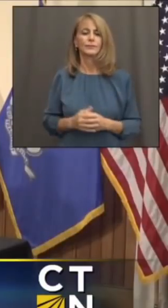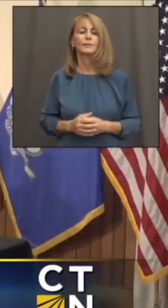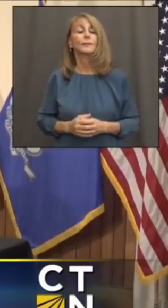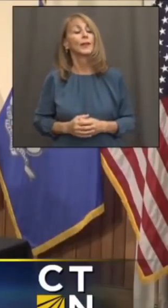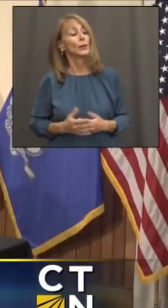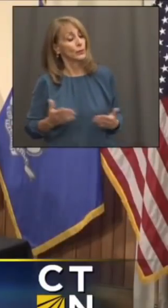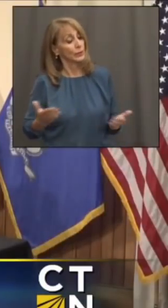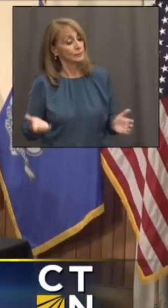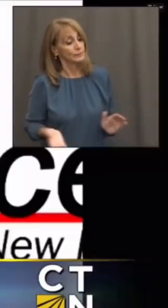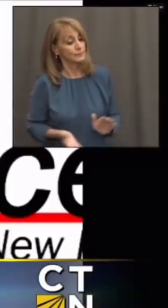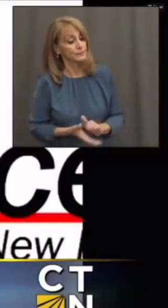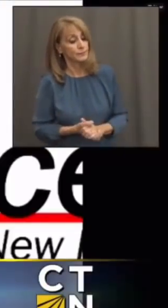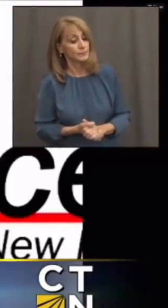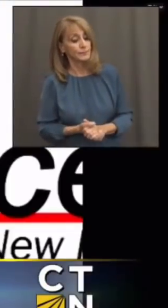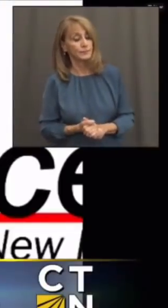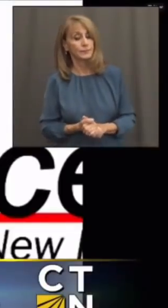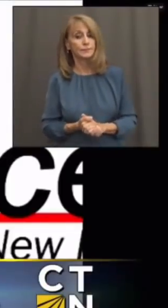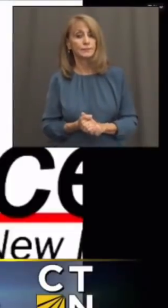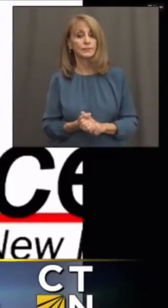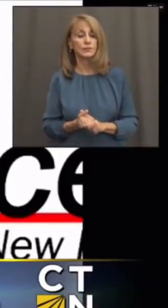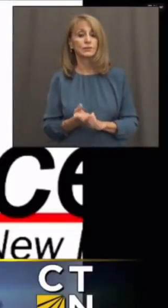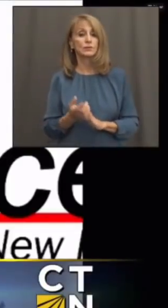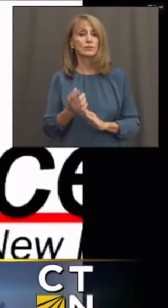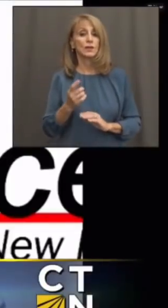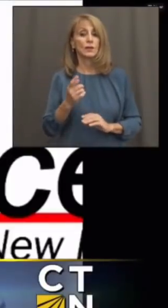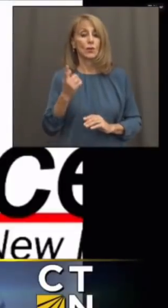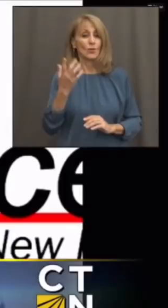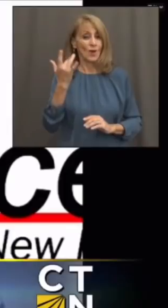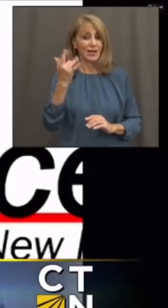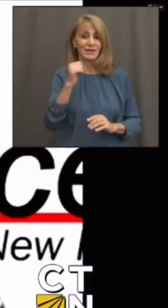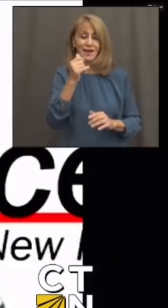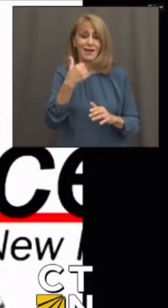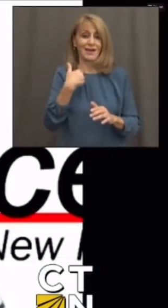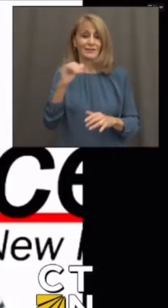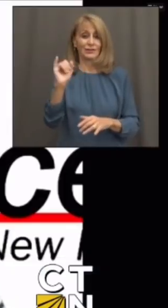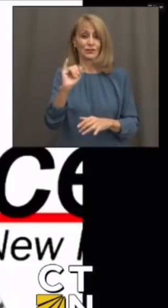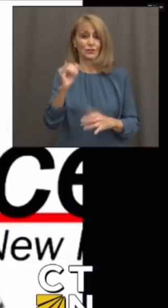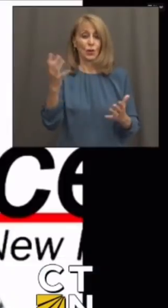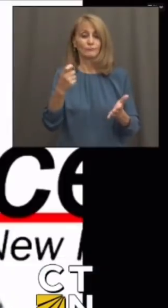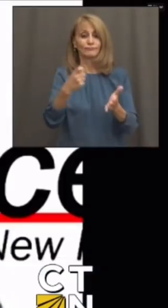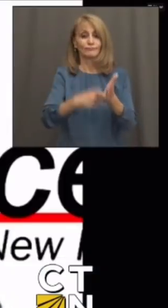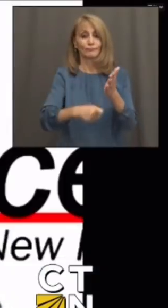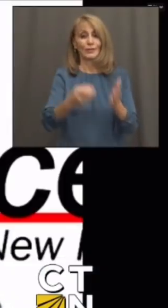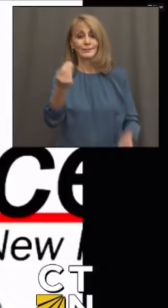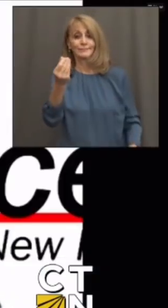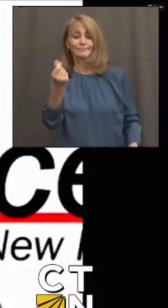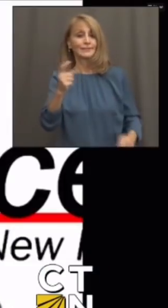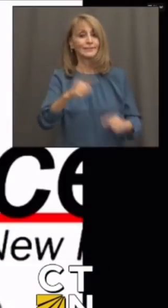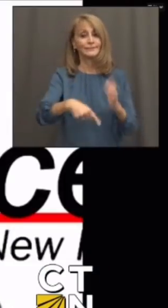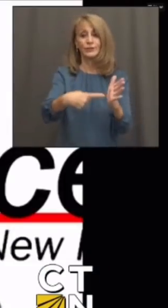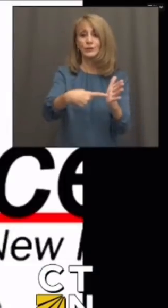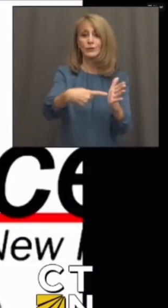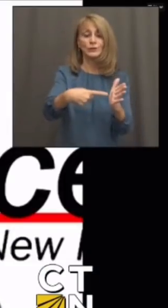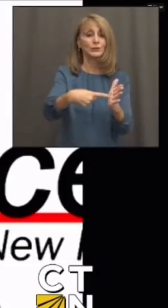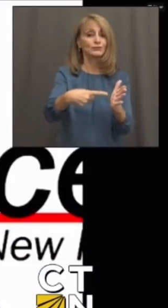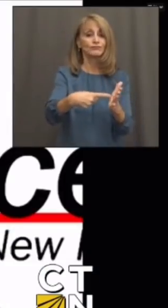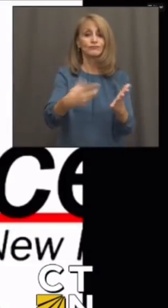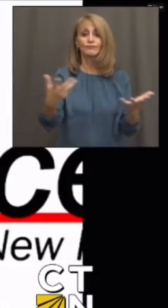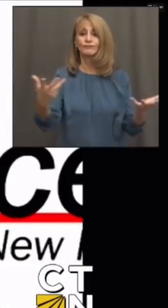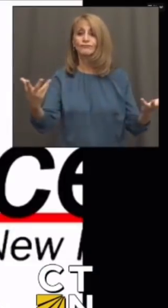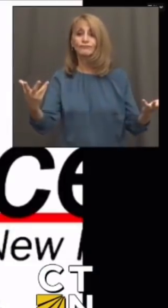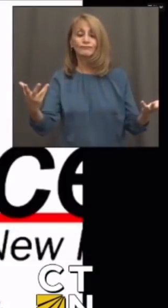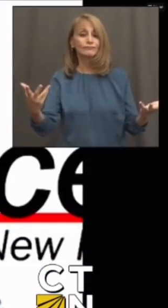Governor. One of the biggest barriers that I personally see is price, is for the families who